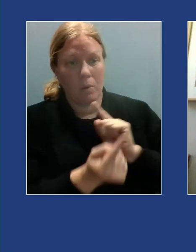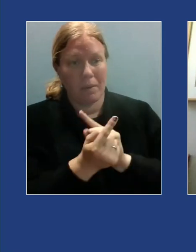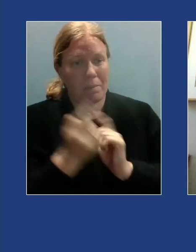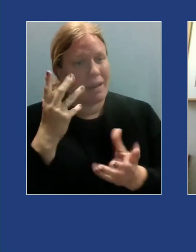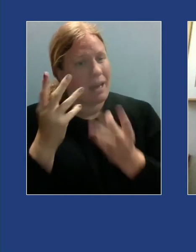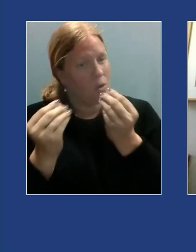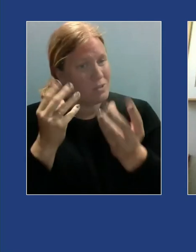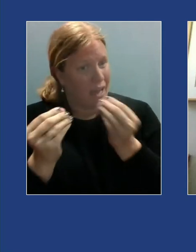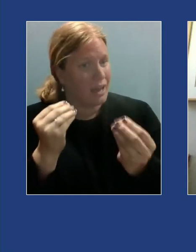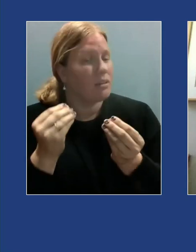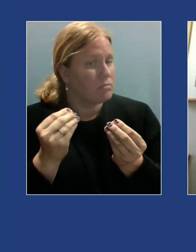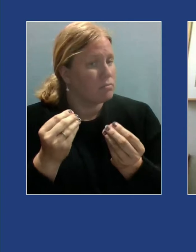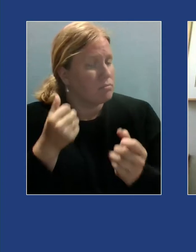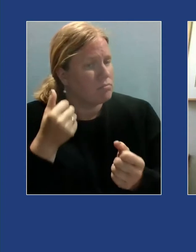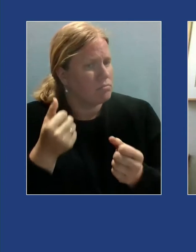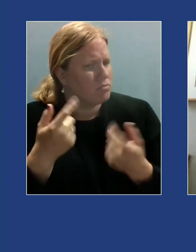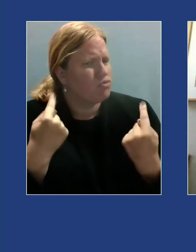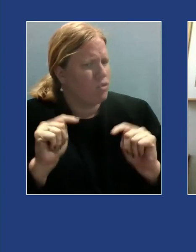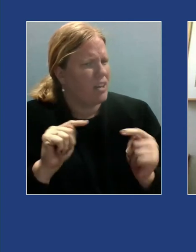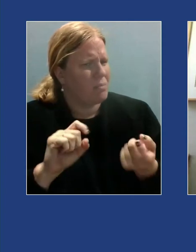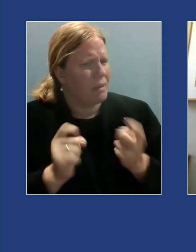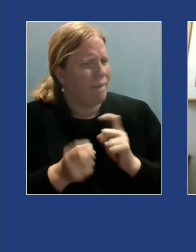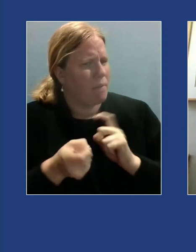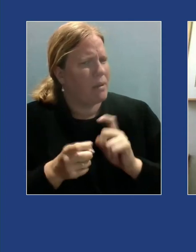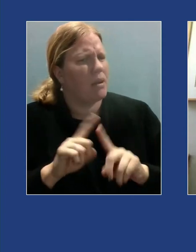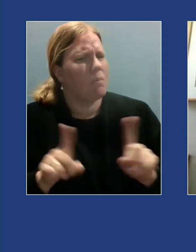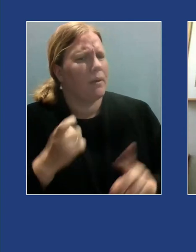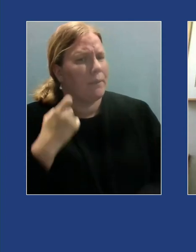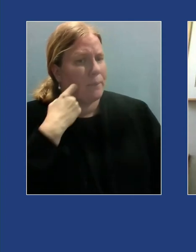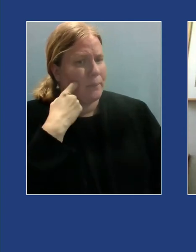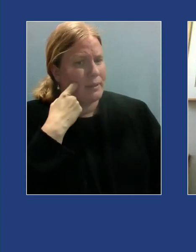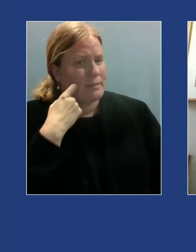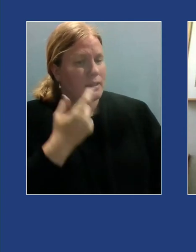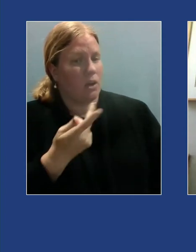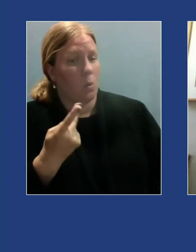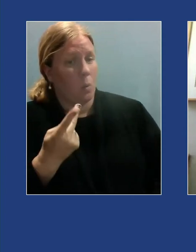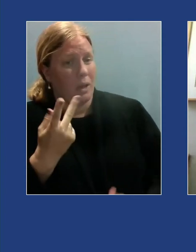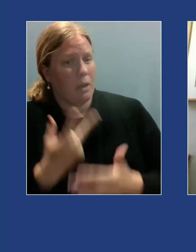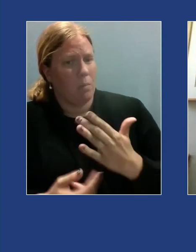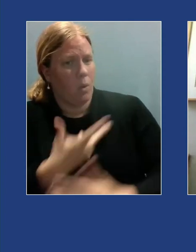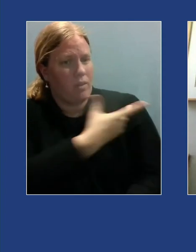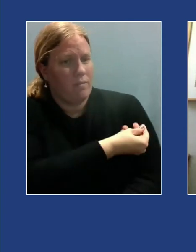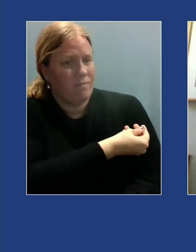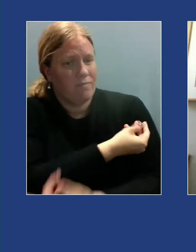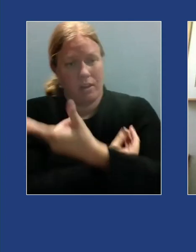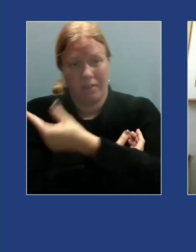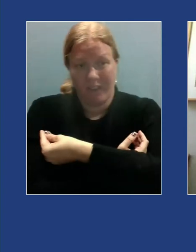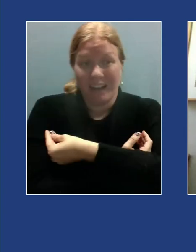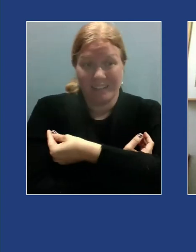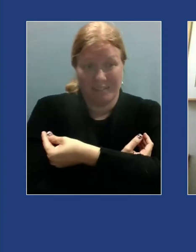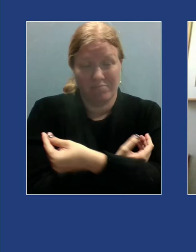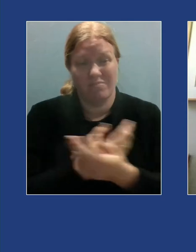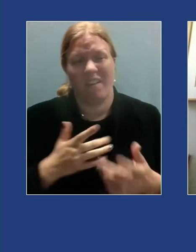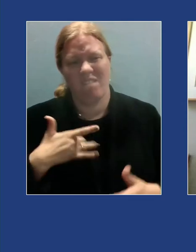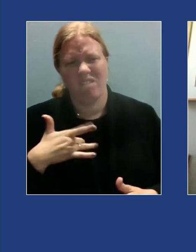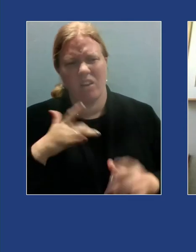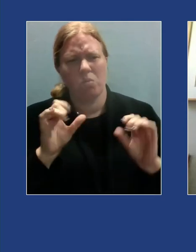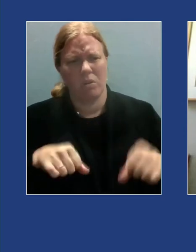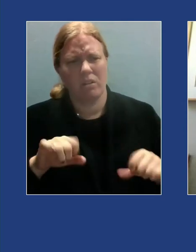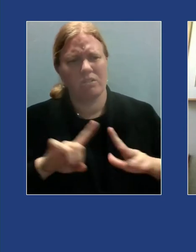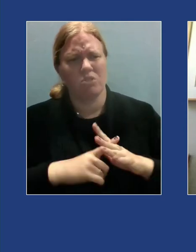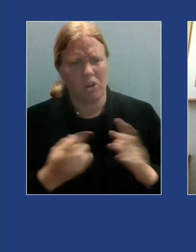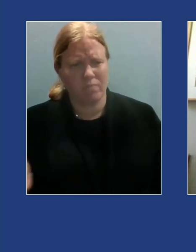to be accommodating but it wasn't until recently when we both got vaccinated that I felt we could start to put this painful chapter behind us